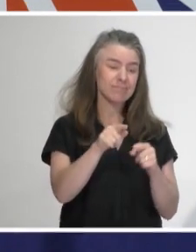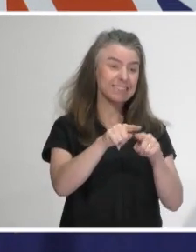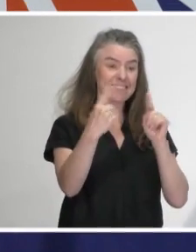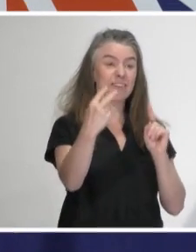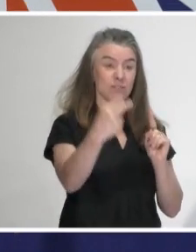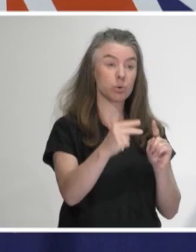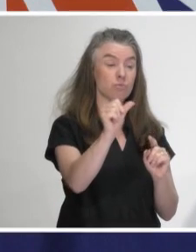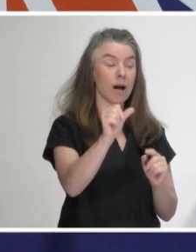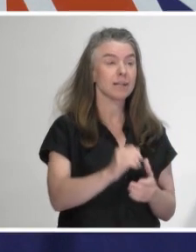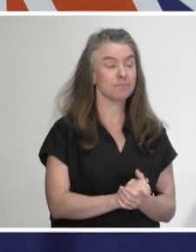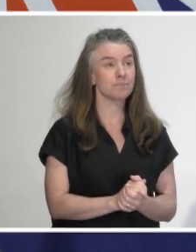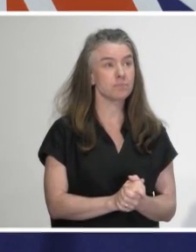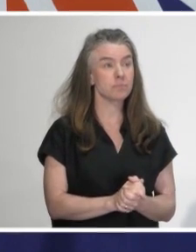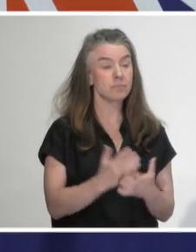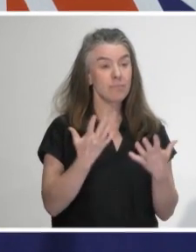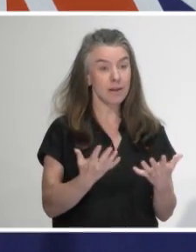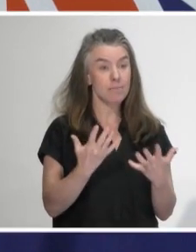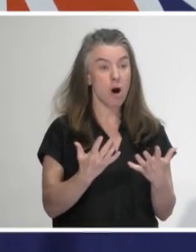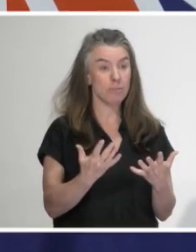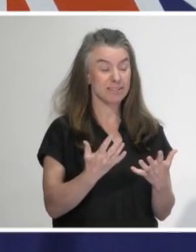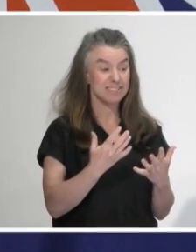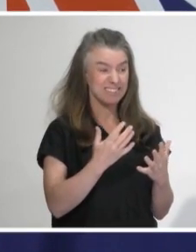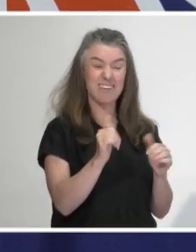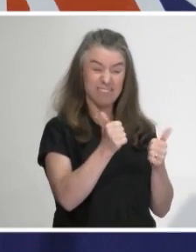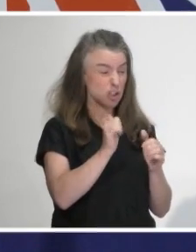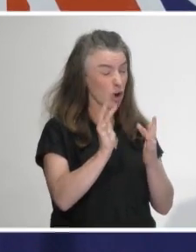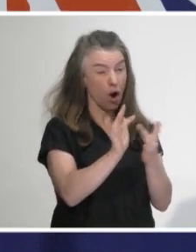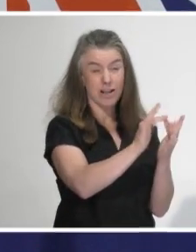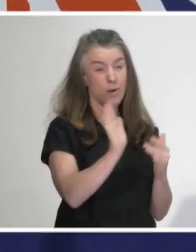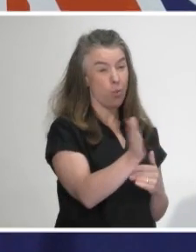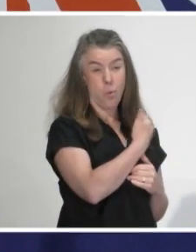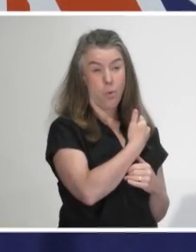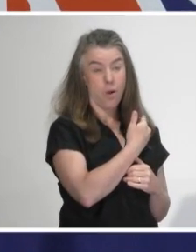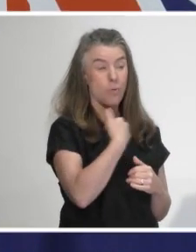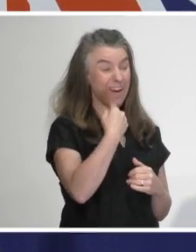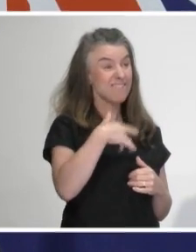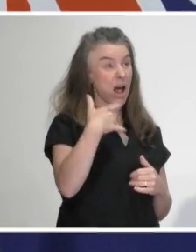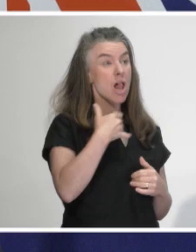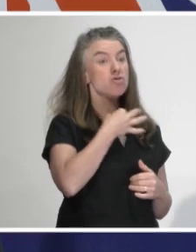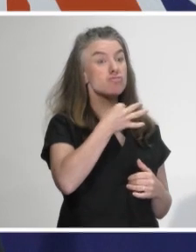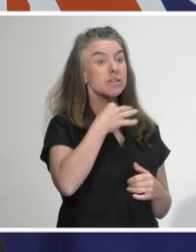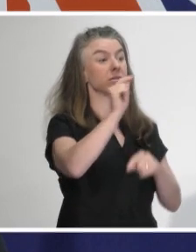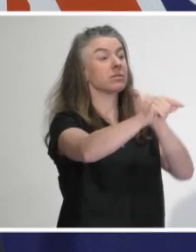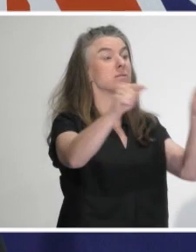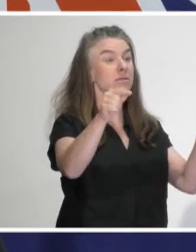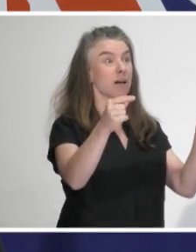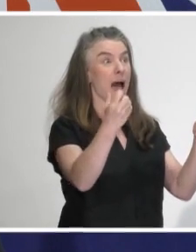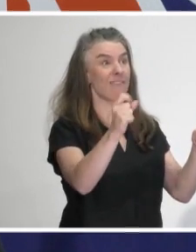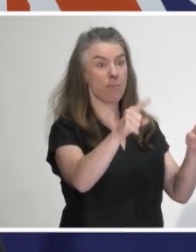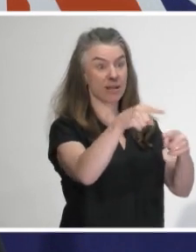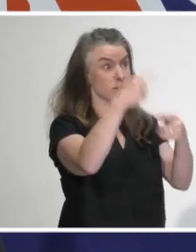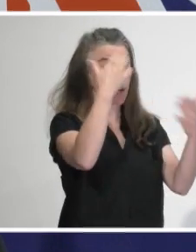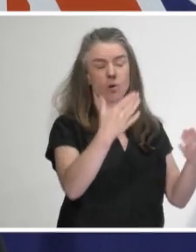at this point in time it's a well-bounded private event and we're comfortable with ensuring of course that we keep